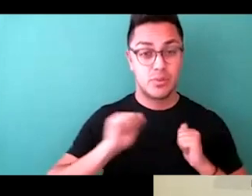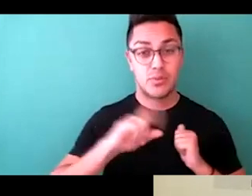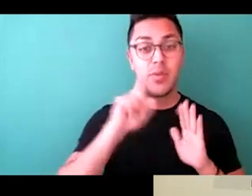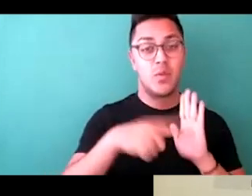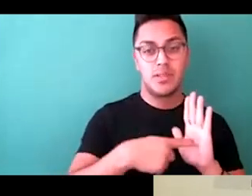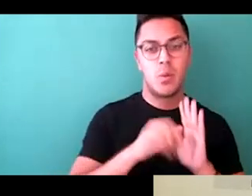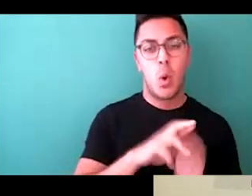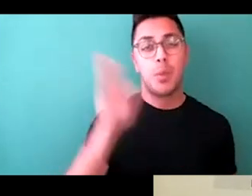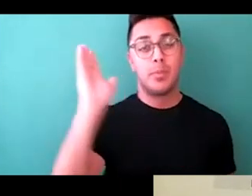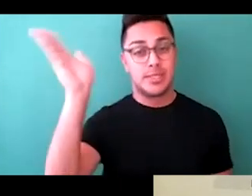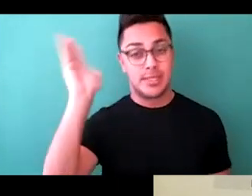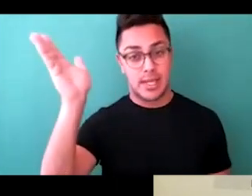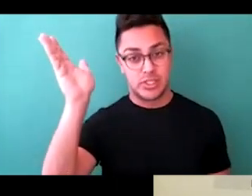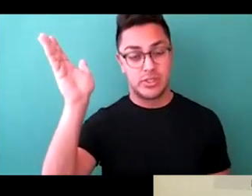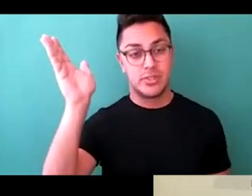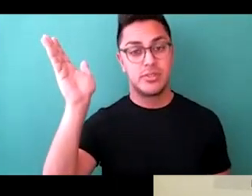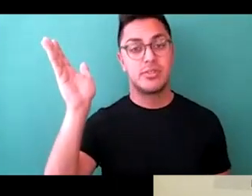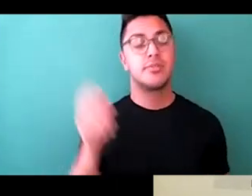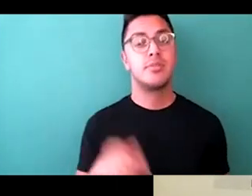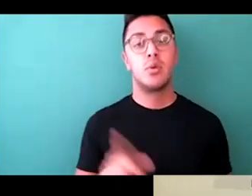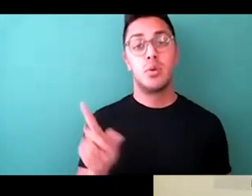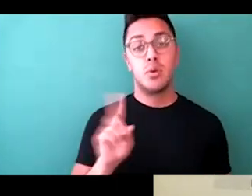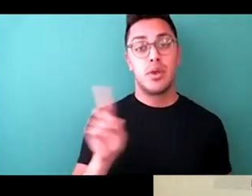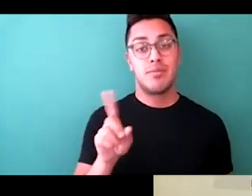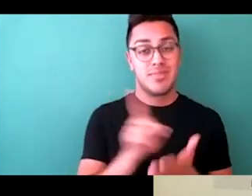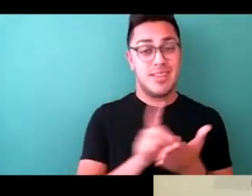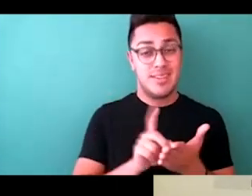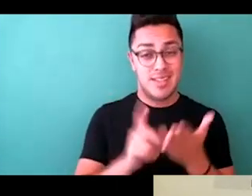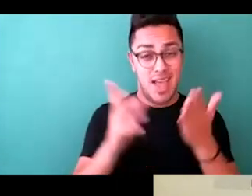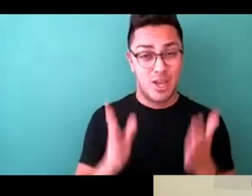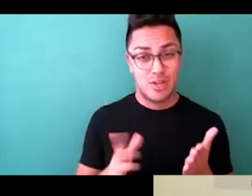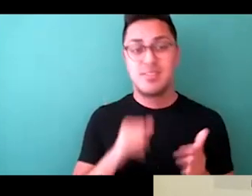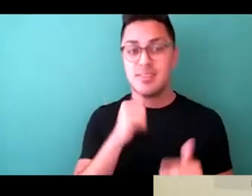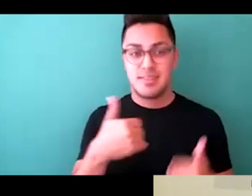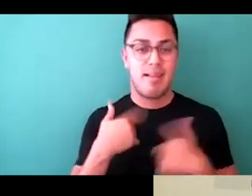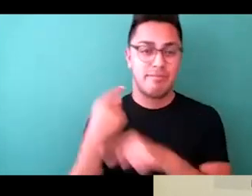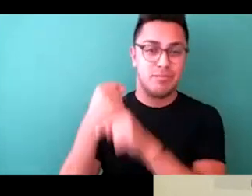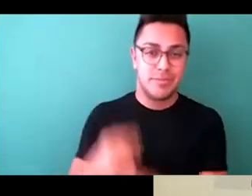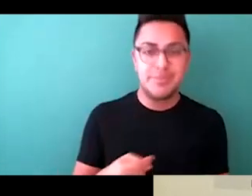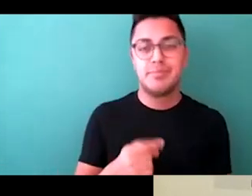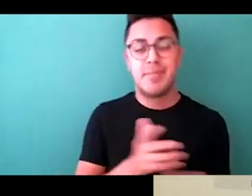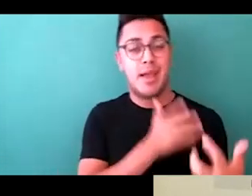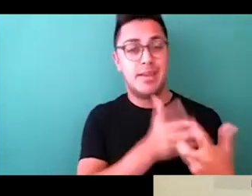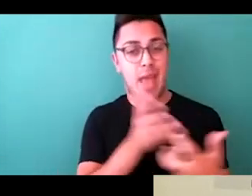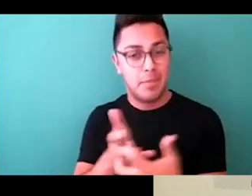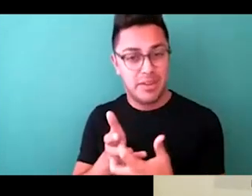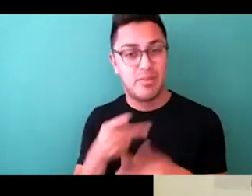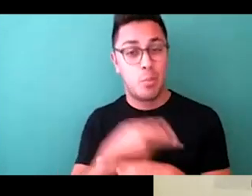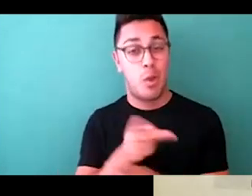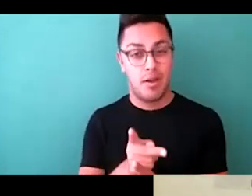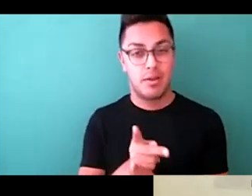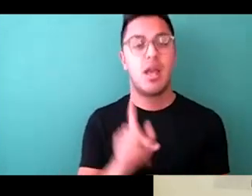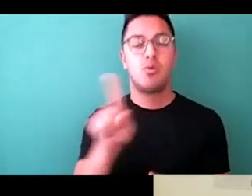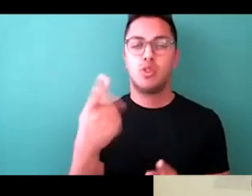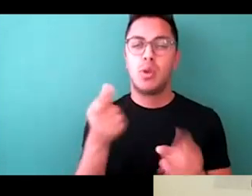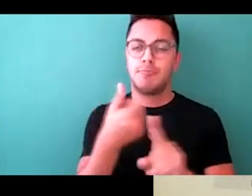presentation that the designer doesn't have classic adaptive products? And it's just I want to explain